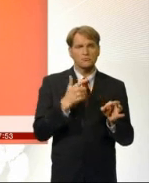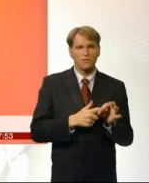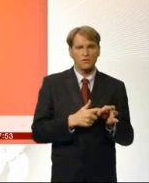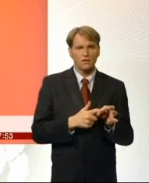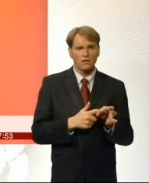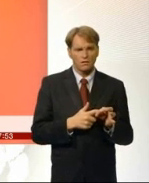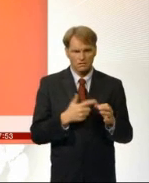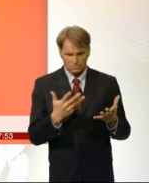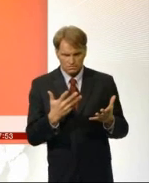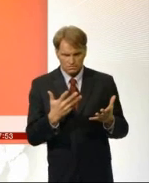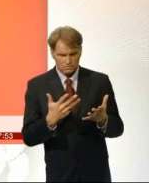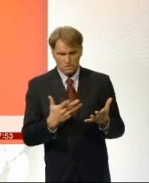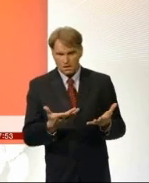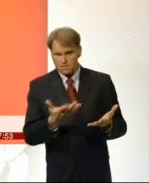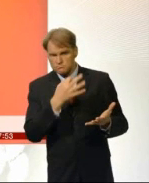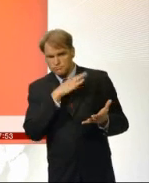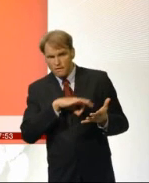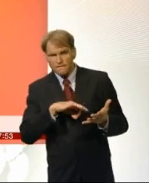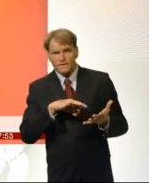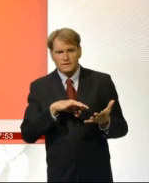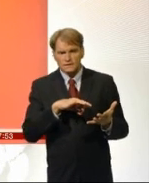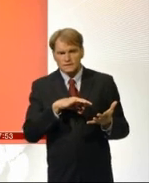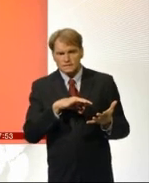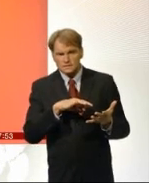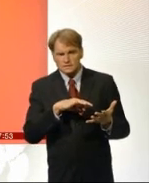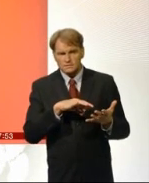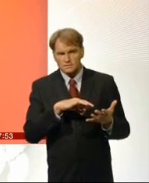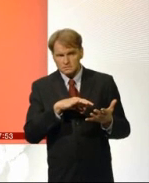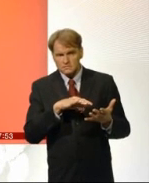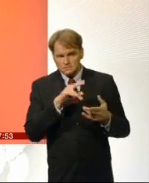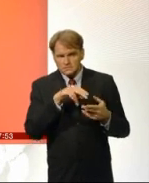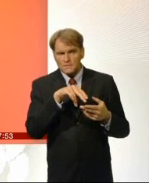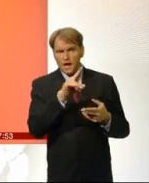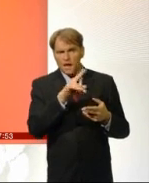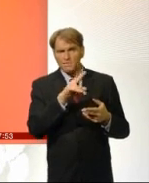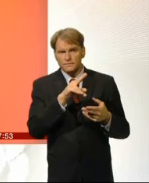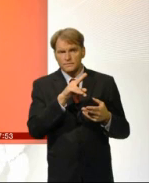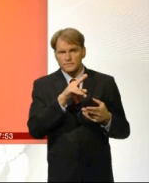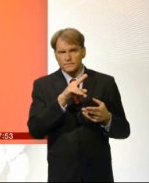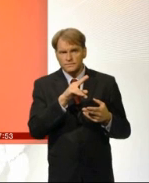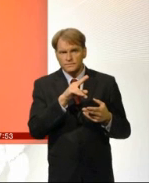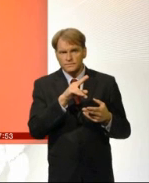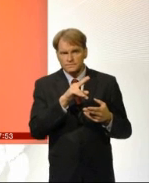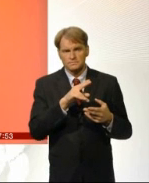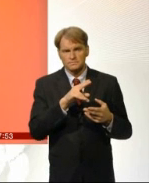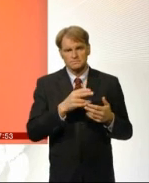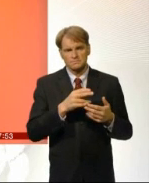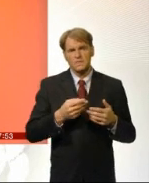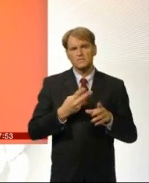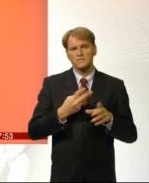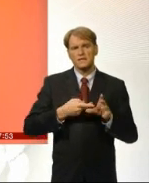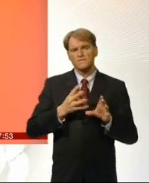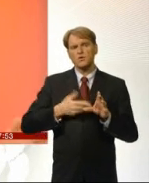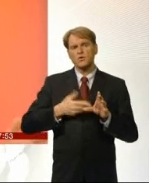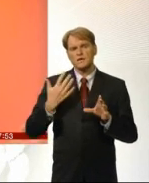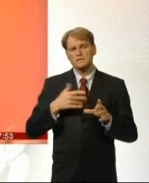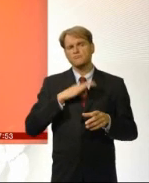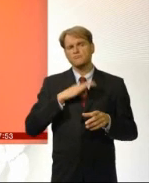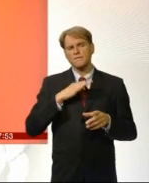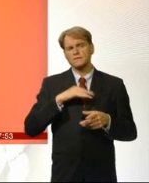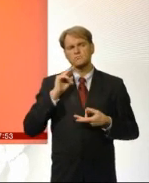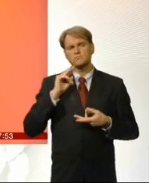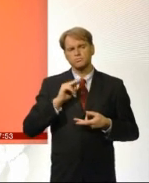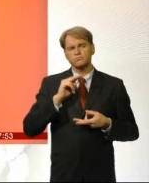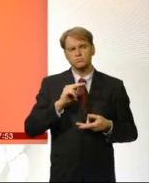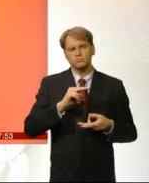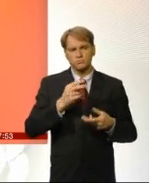making more margin than perhaps they have made in the previous three or four years perhaps is being disingenuous. However when you look at where we were